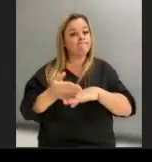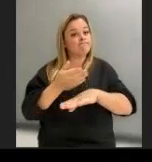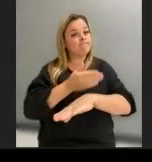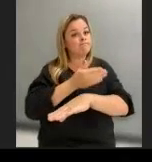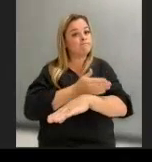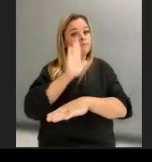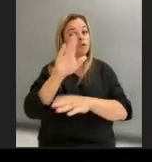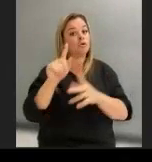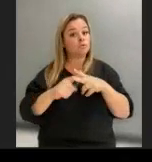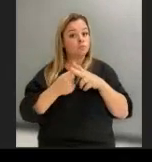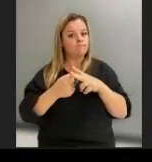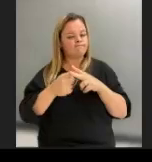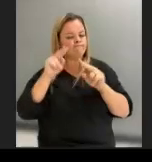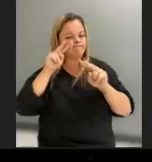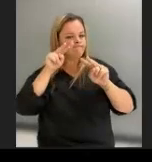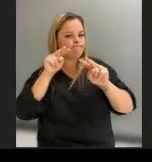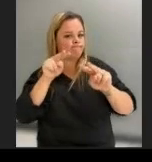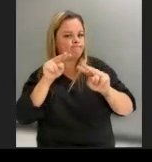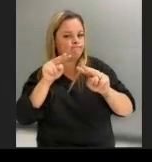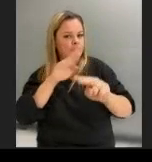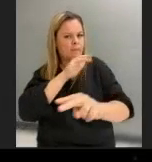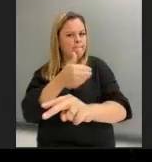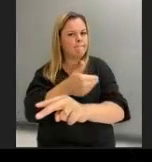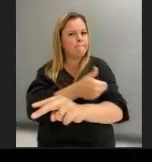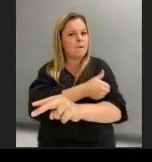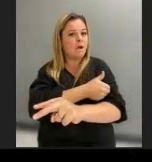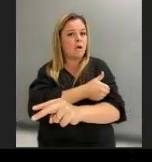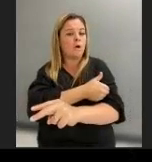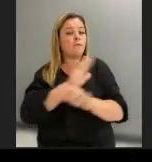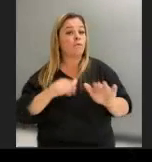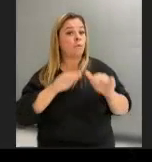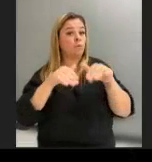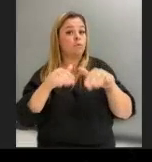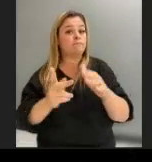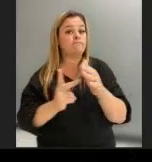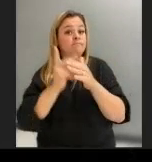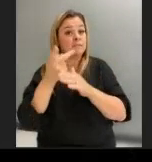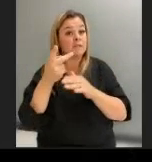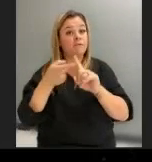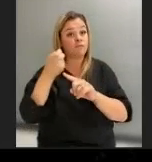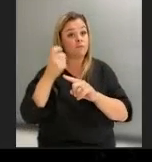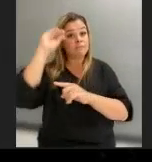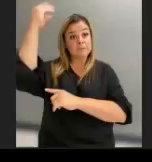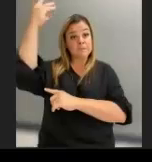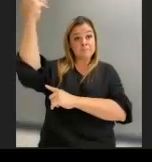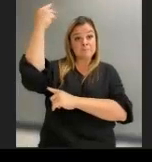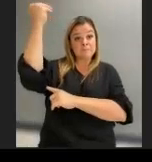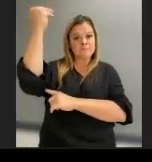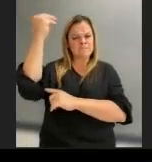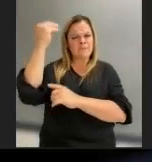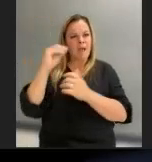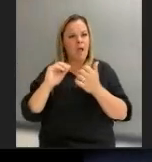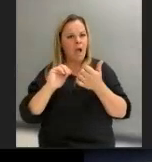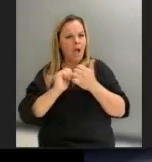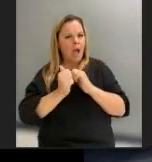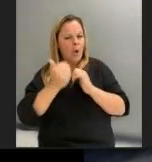on these powerful marine plants from space. Who knew that something so small could